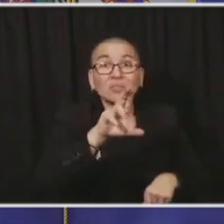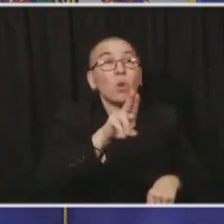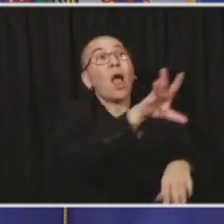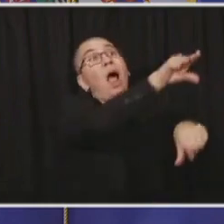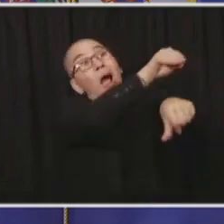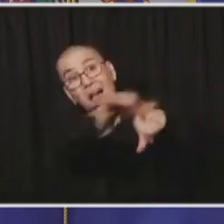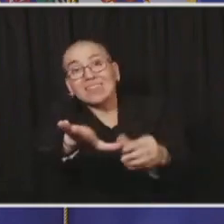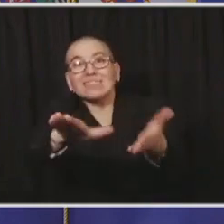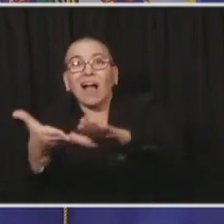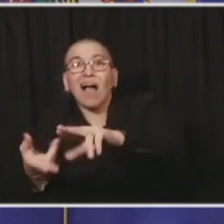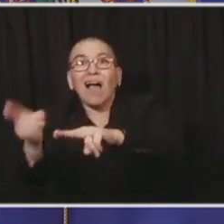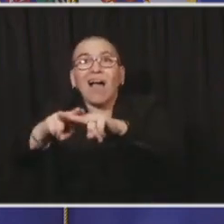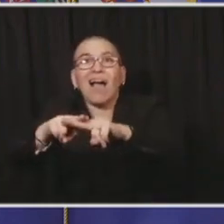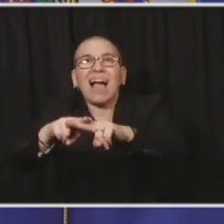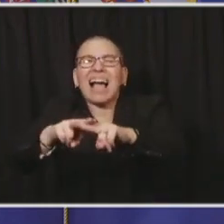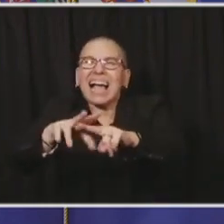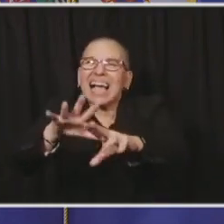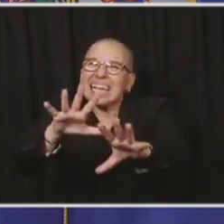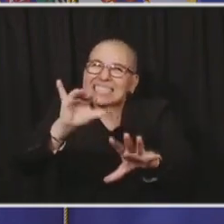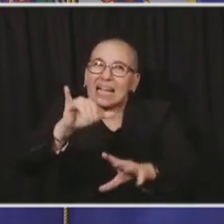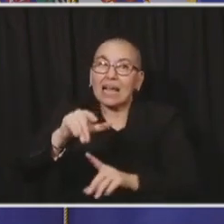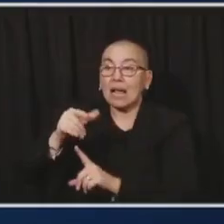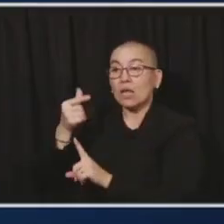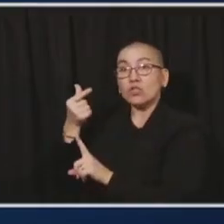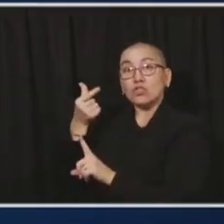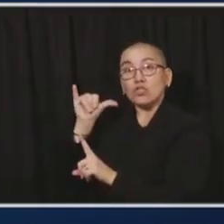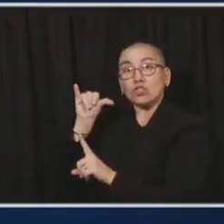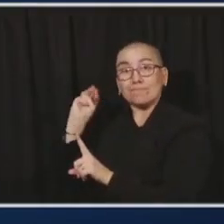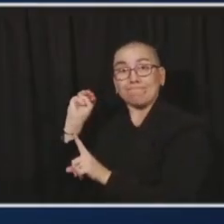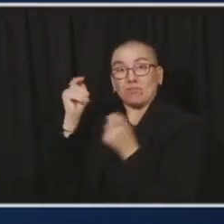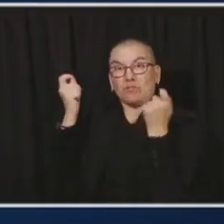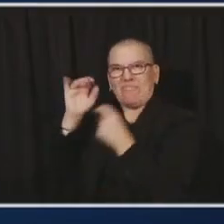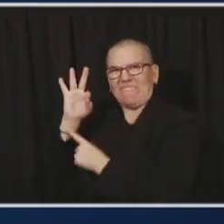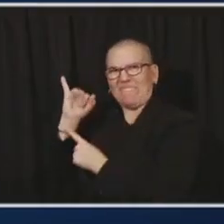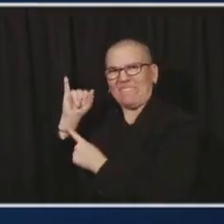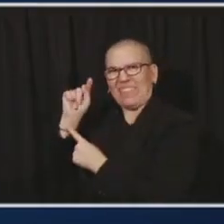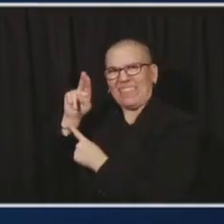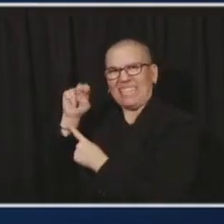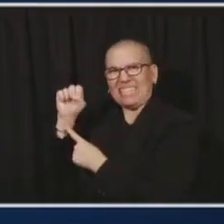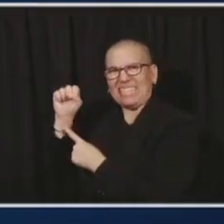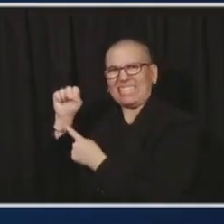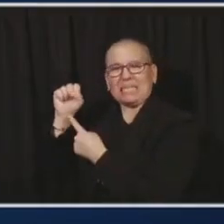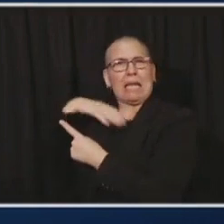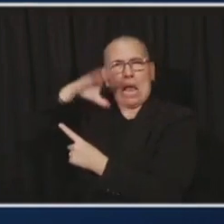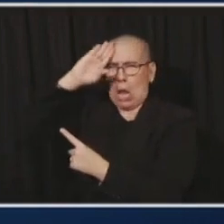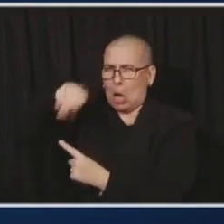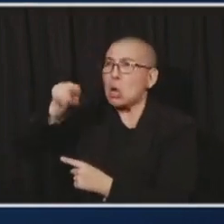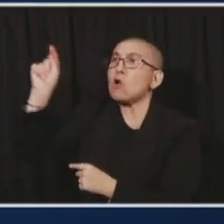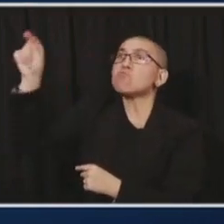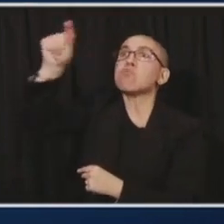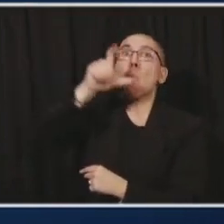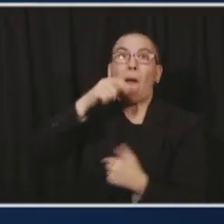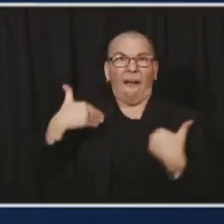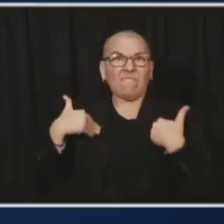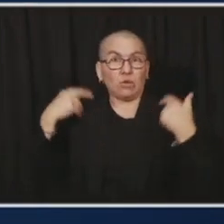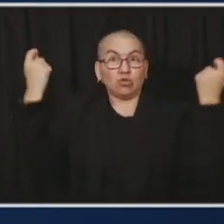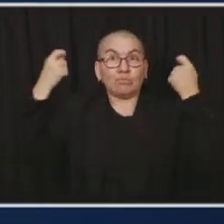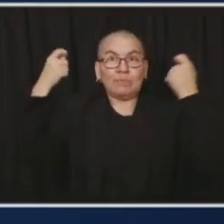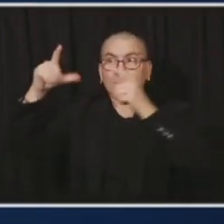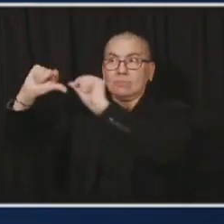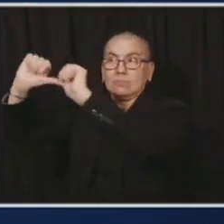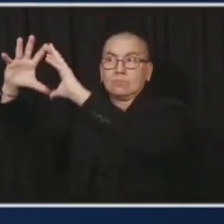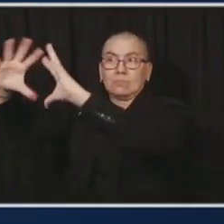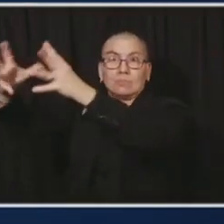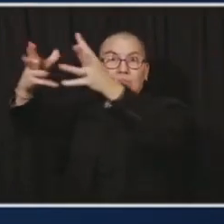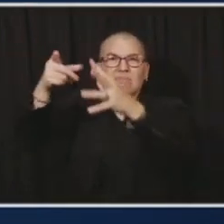ways and thought about things. So we, we hear you on that. So we're making some changes, get people back in there, make sure that they're able to, uh, to socially